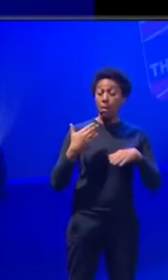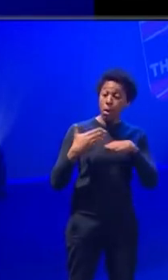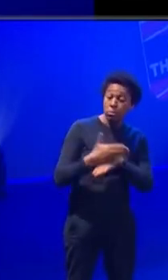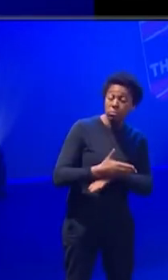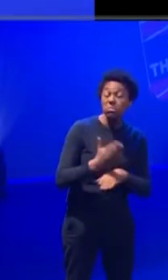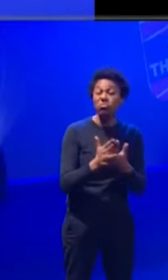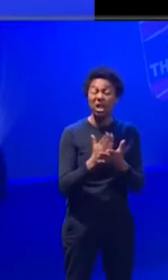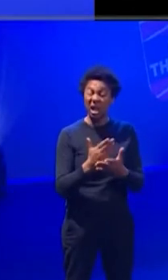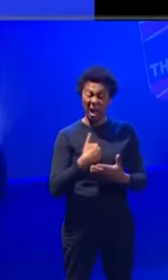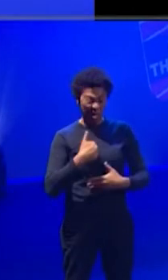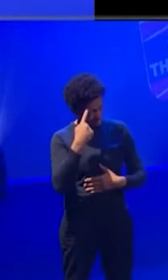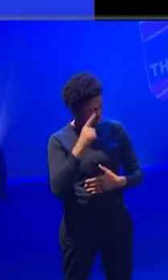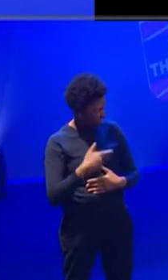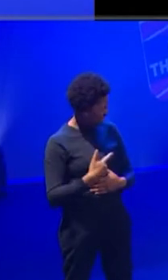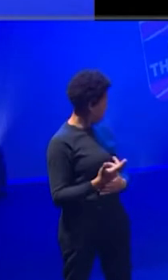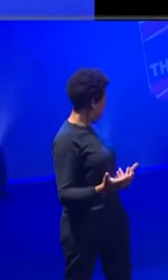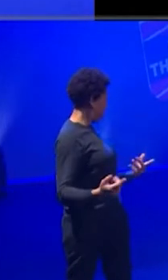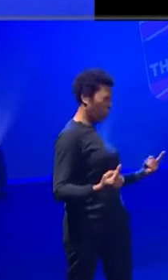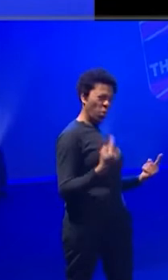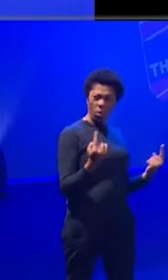experiences. That's me.